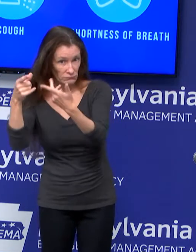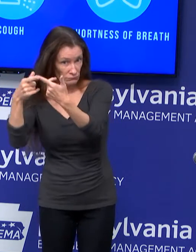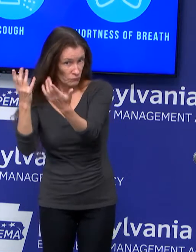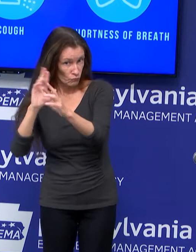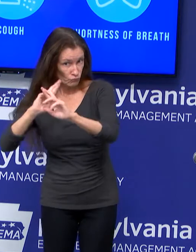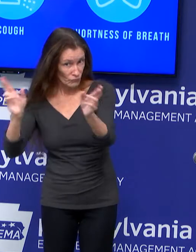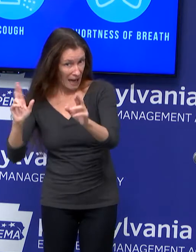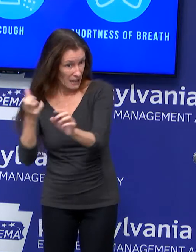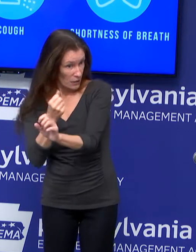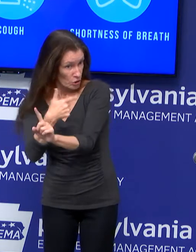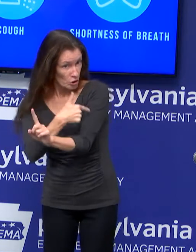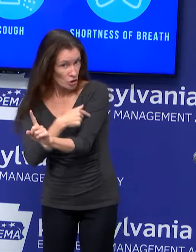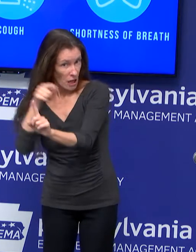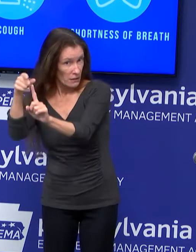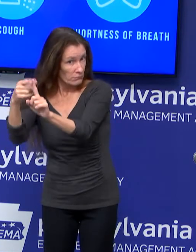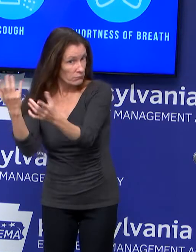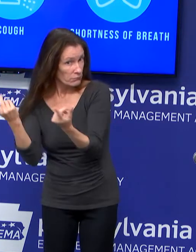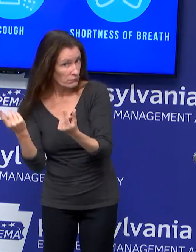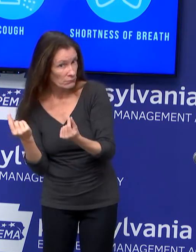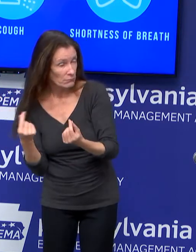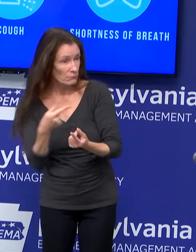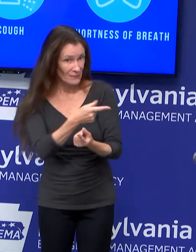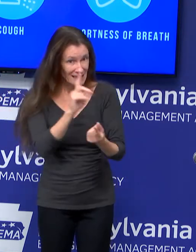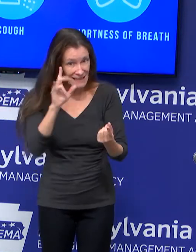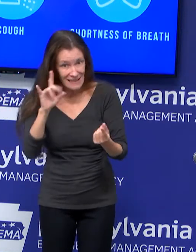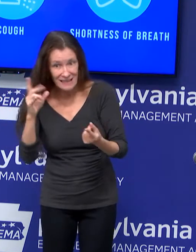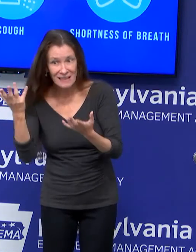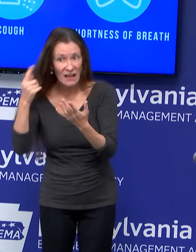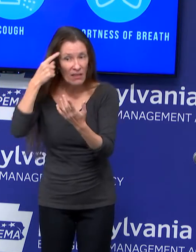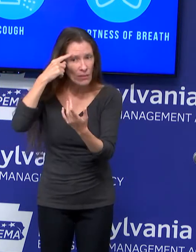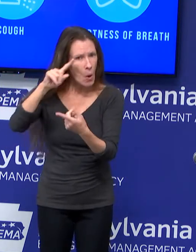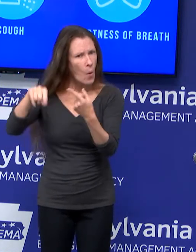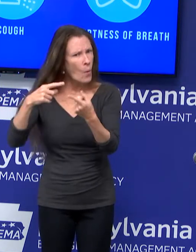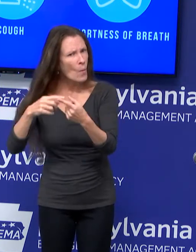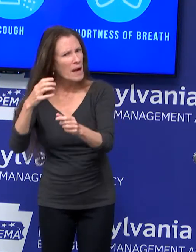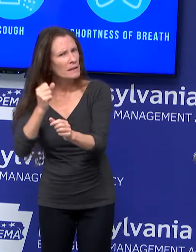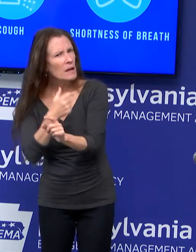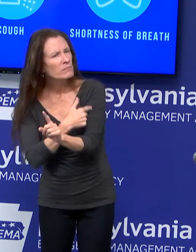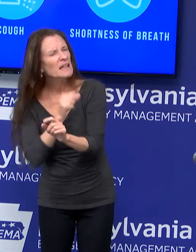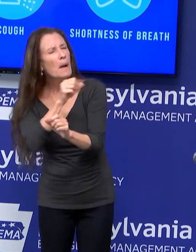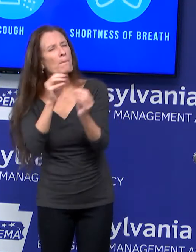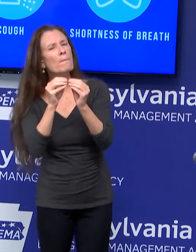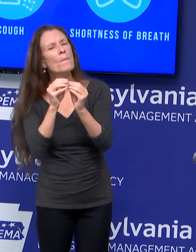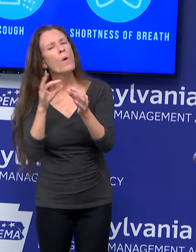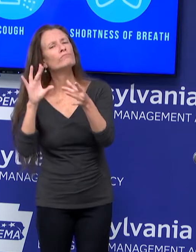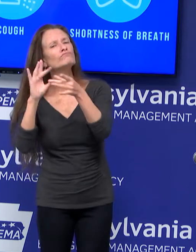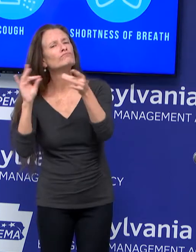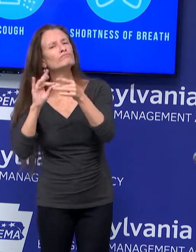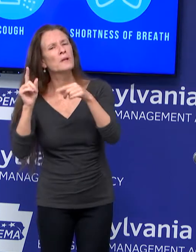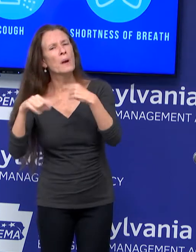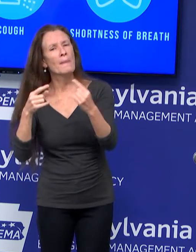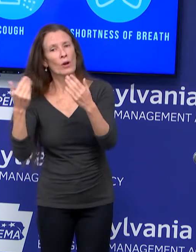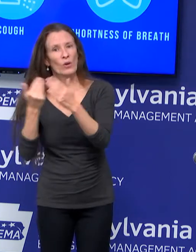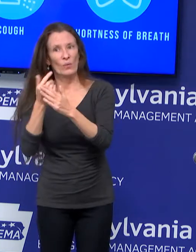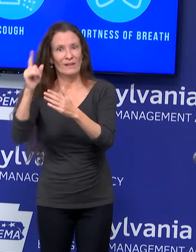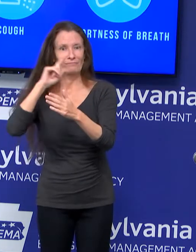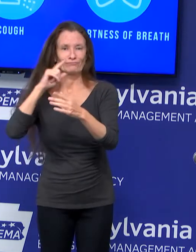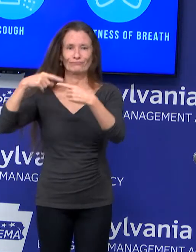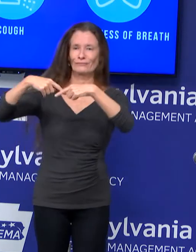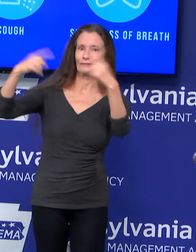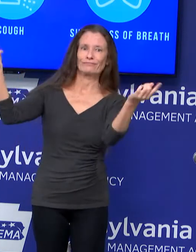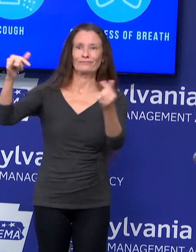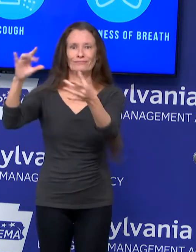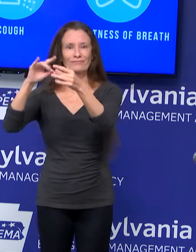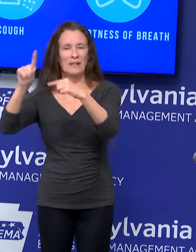vaccine, even as you were cautious to say when that would be? Can you speak to how this new announcement relates to when we're going to see that in PA?